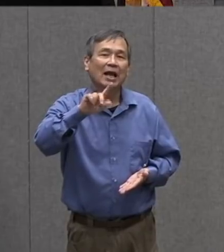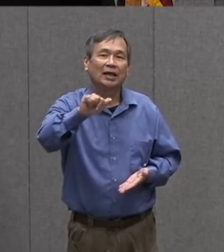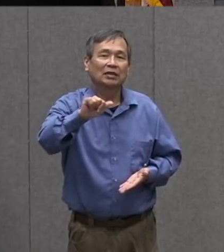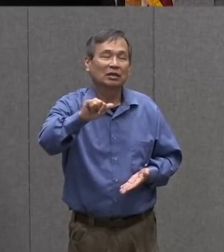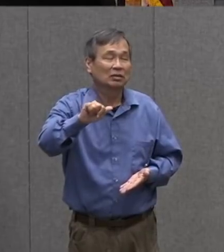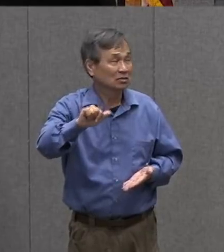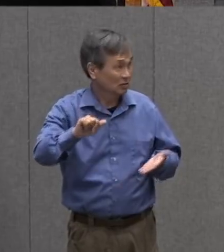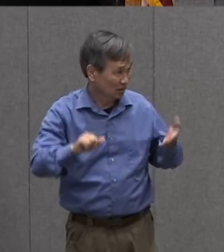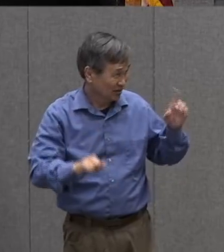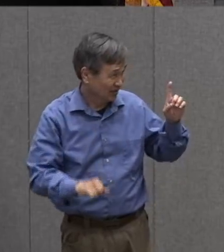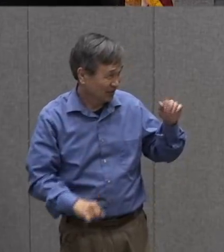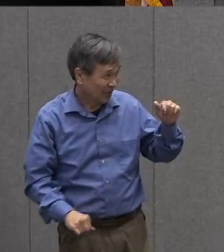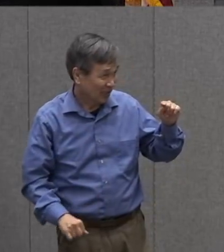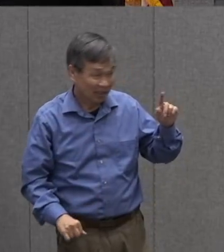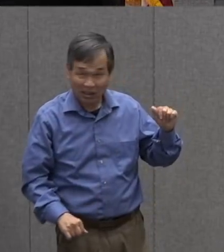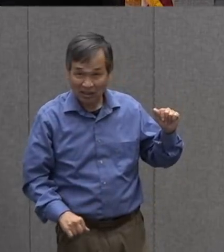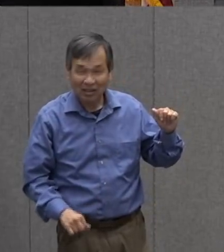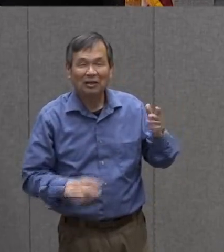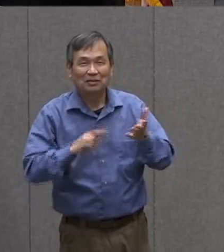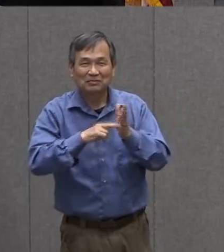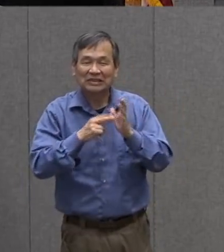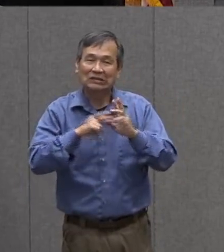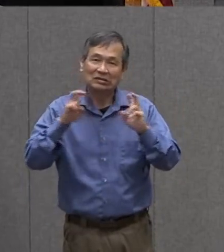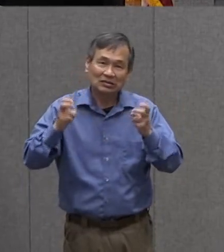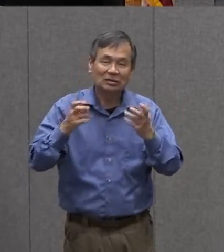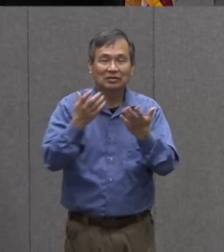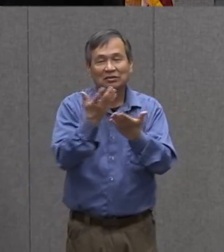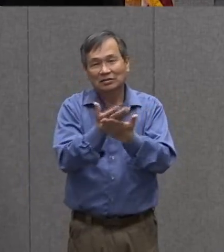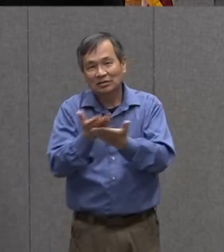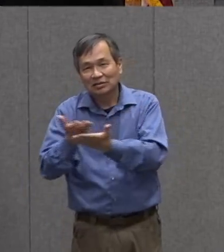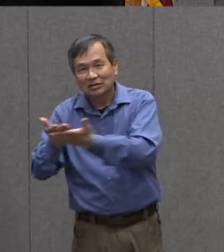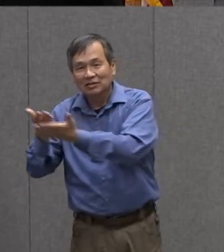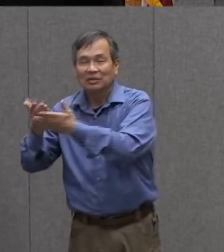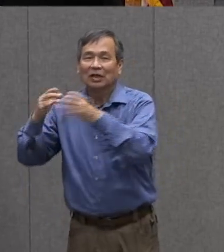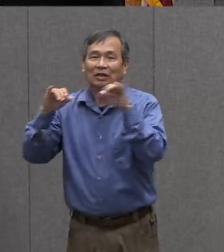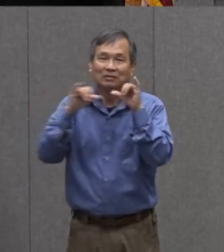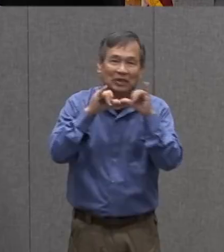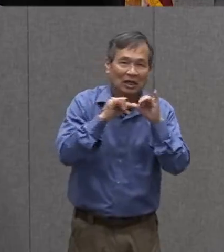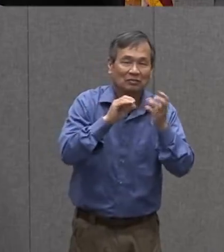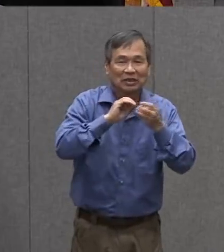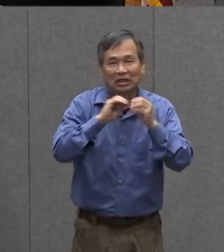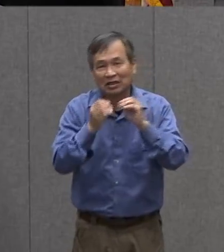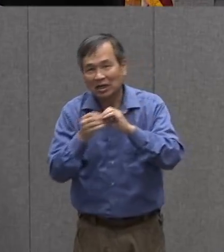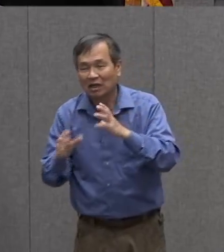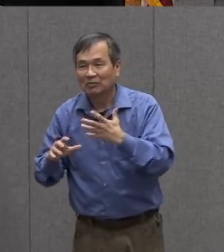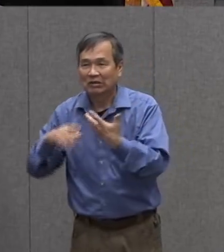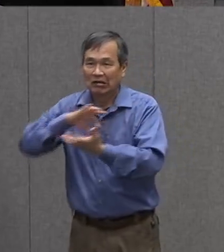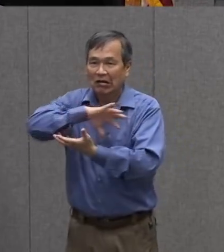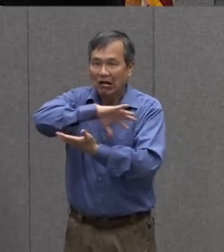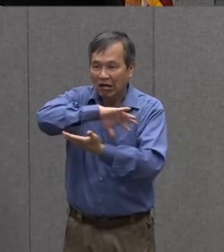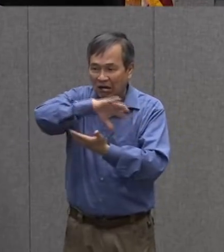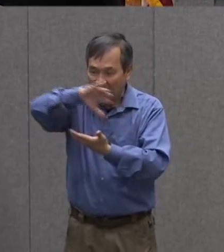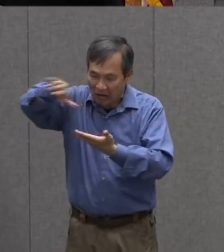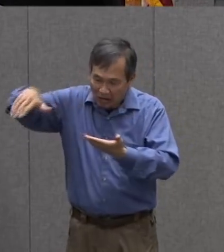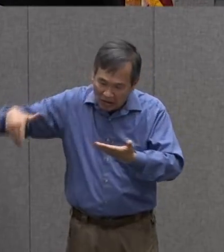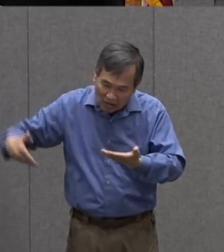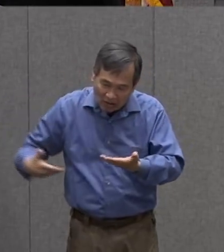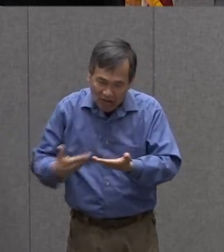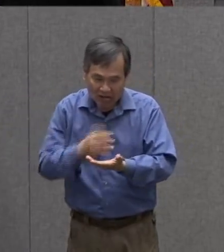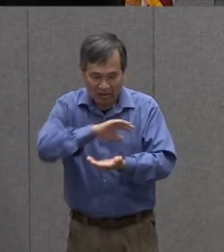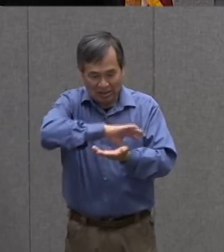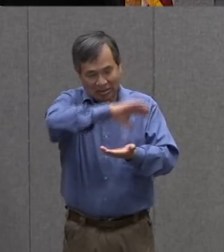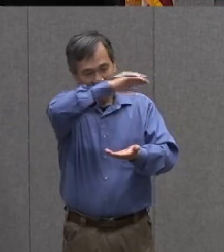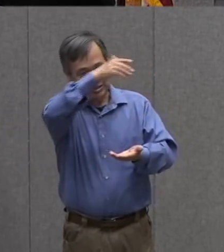know what data is it's all of the measurements and all of the facts and all of the figures that might want to go along with what we're